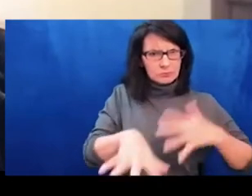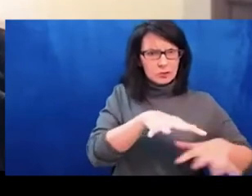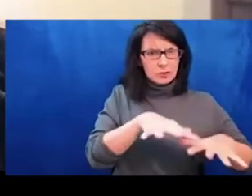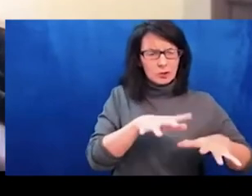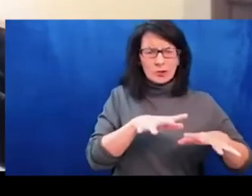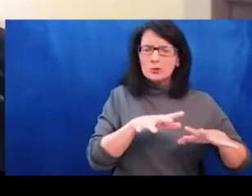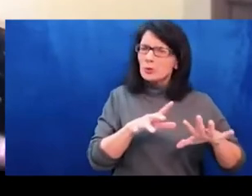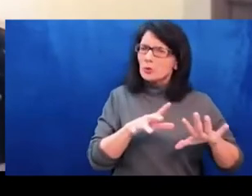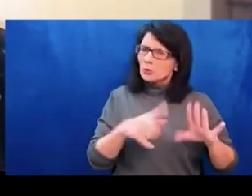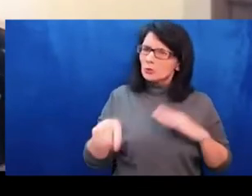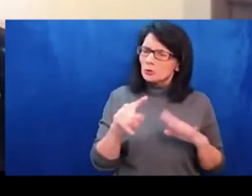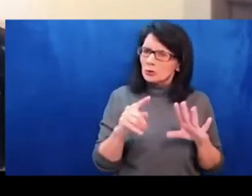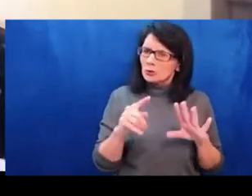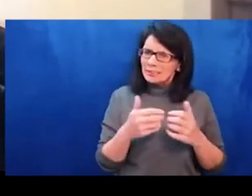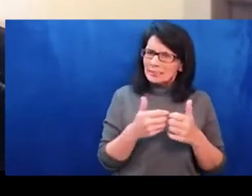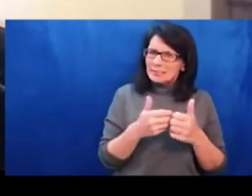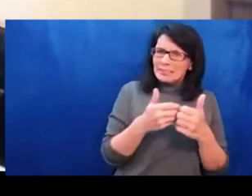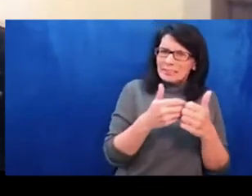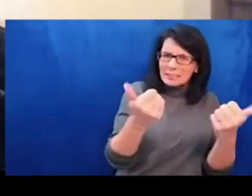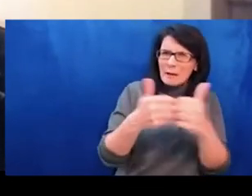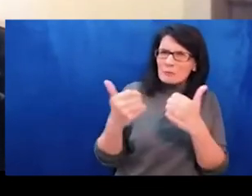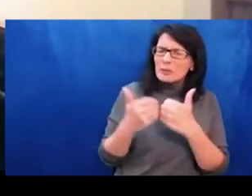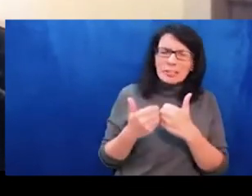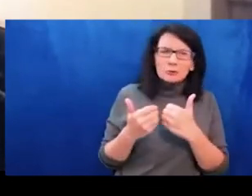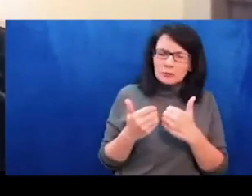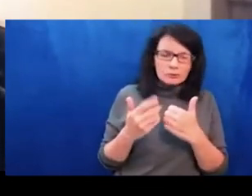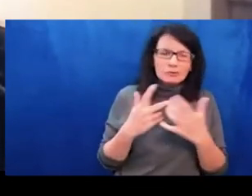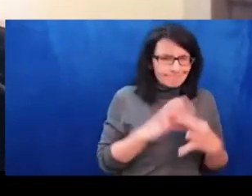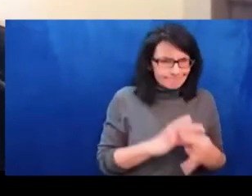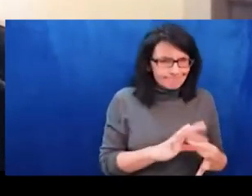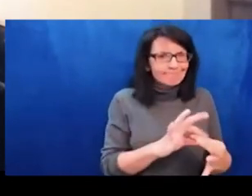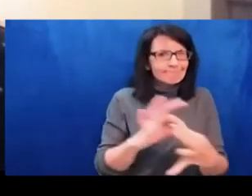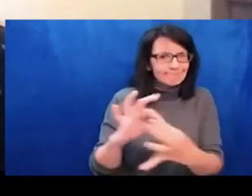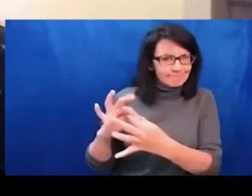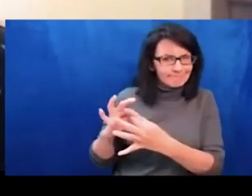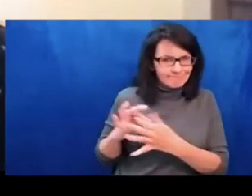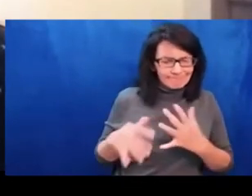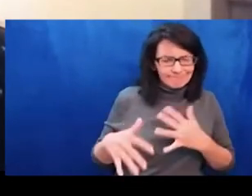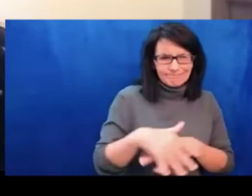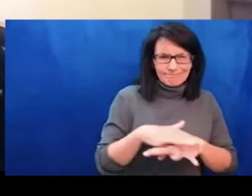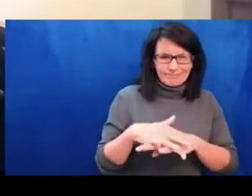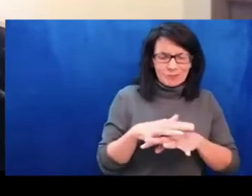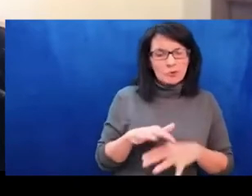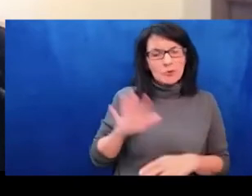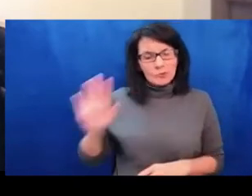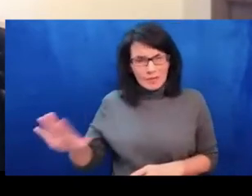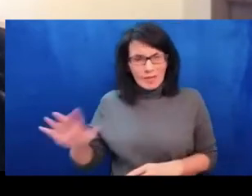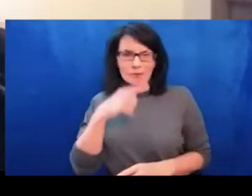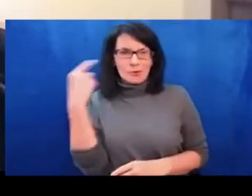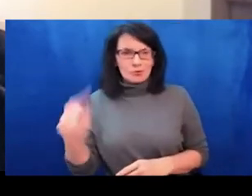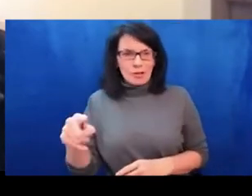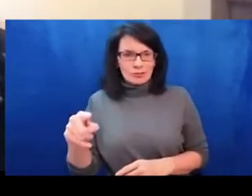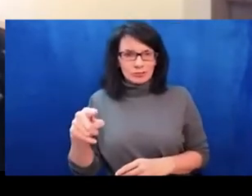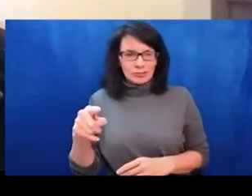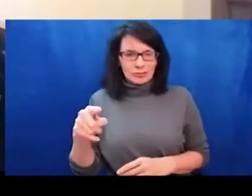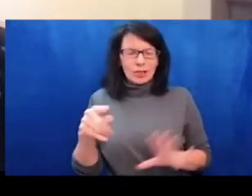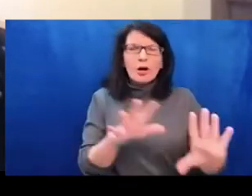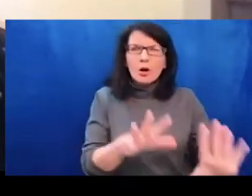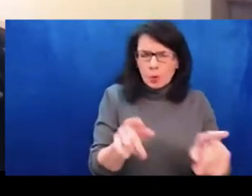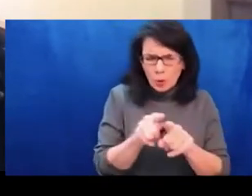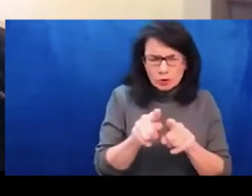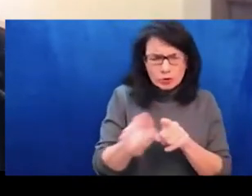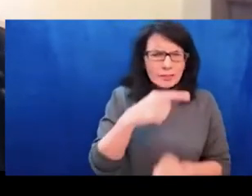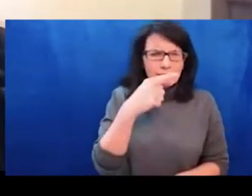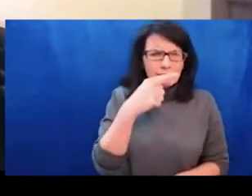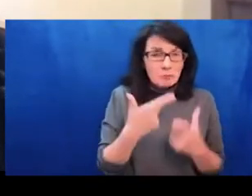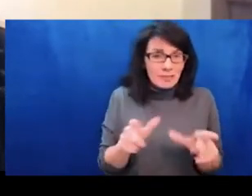and I would say here, we have a really interesting intersection of race, ethnicity, and nation, right? Because one of the ways that Putin has even justified